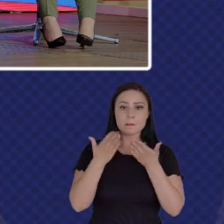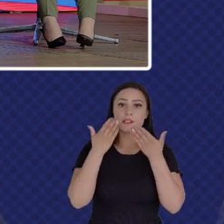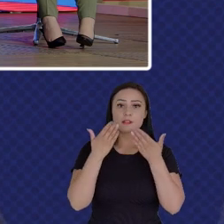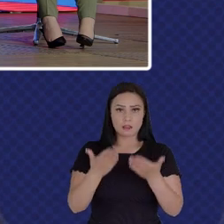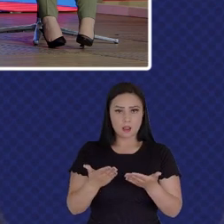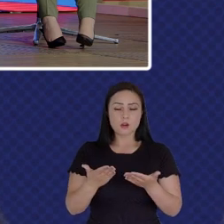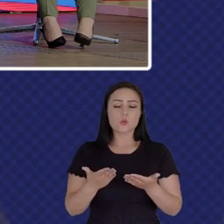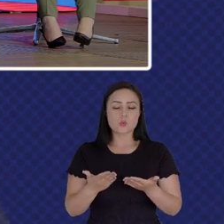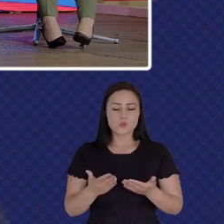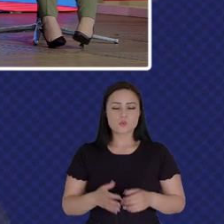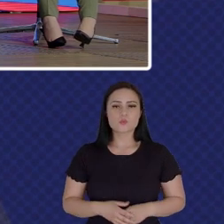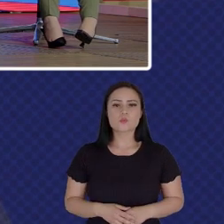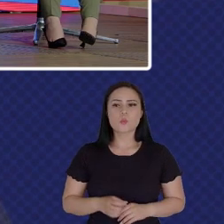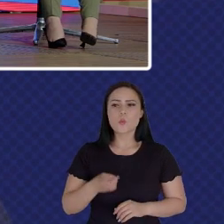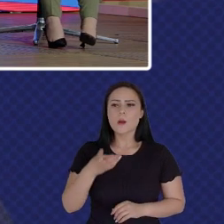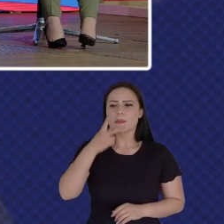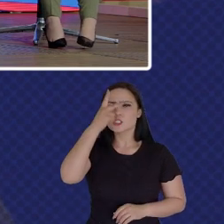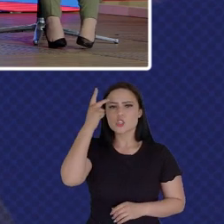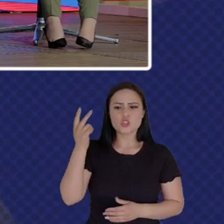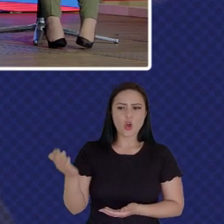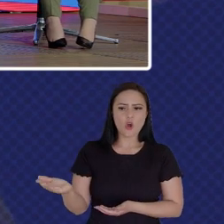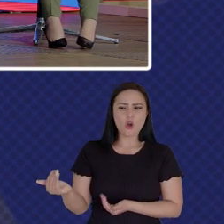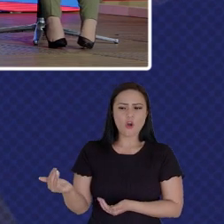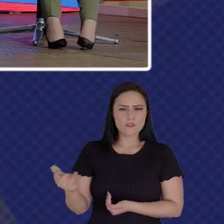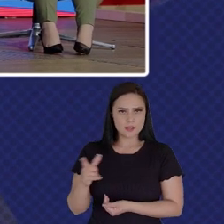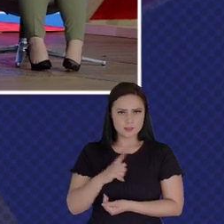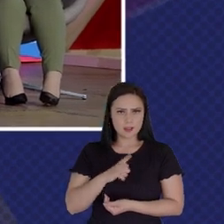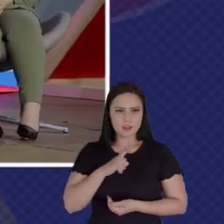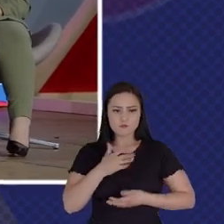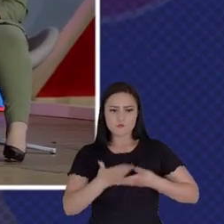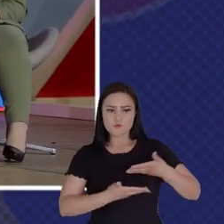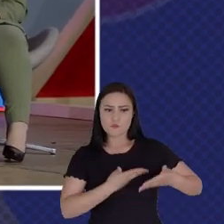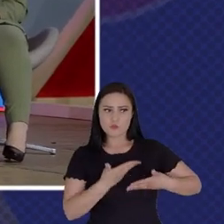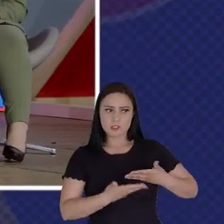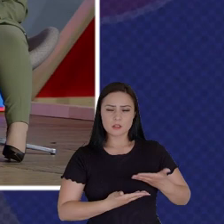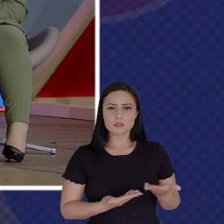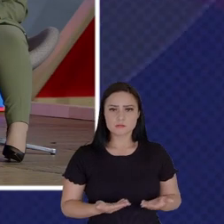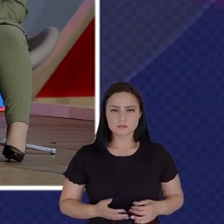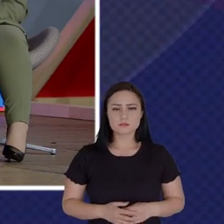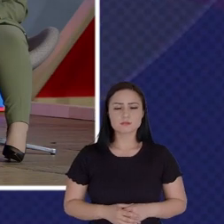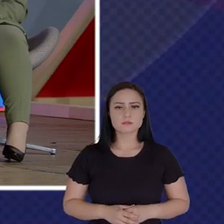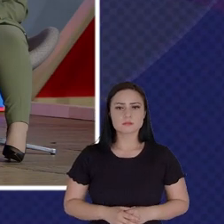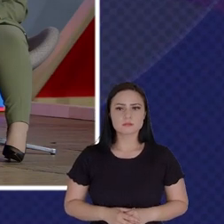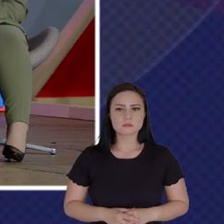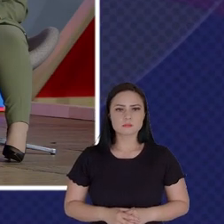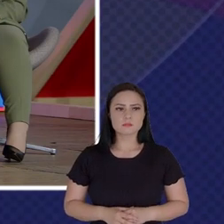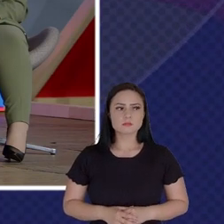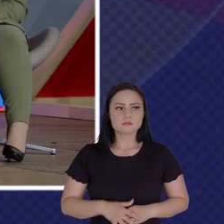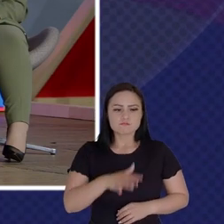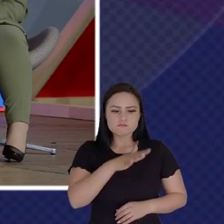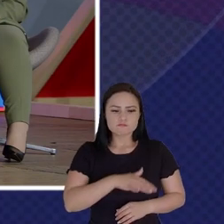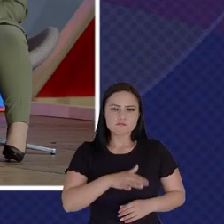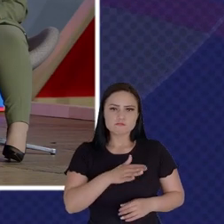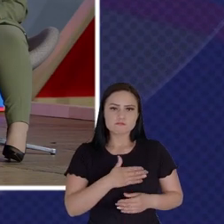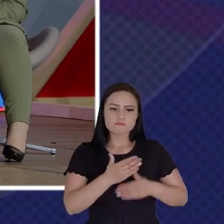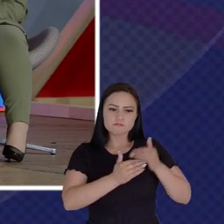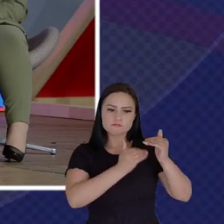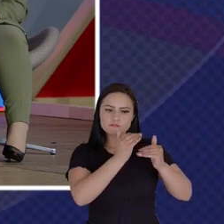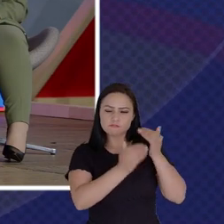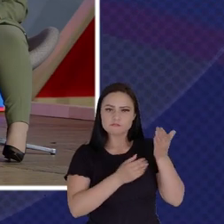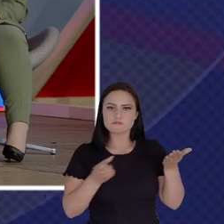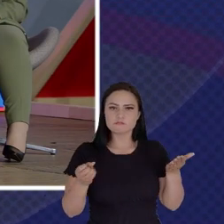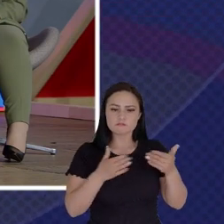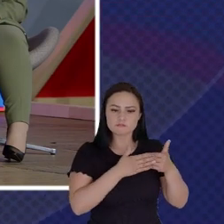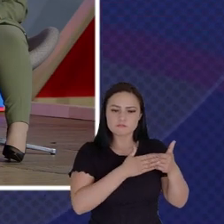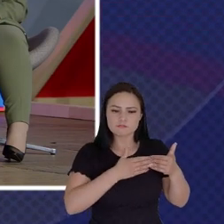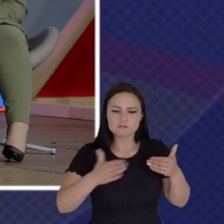Young People You Have Involved In This Innovation Process Throughout The Country So I Want To